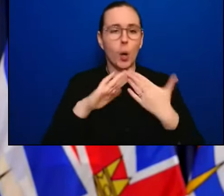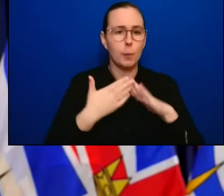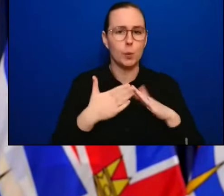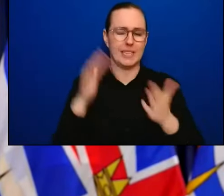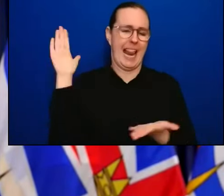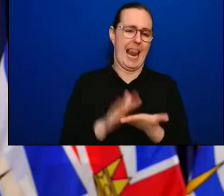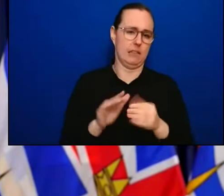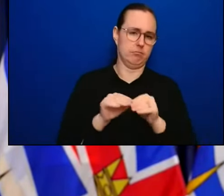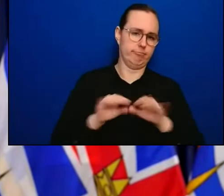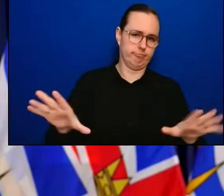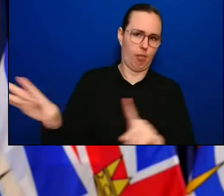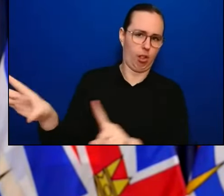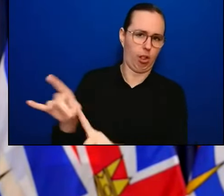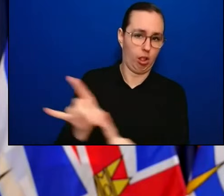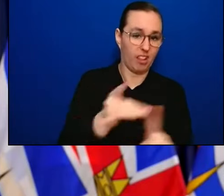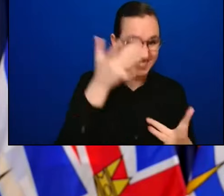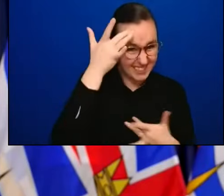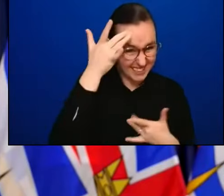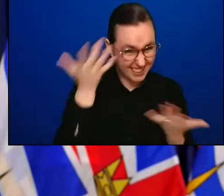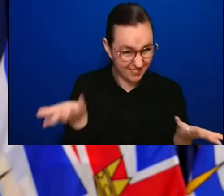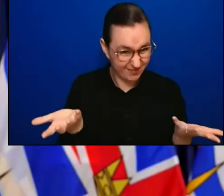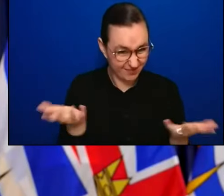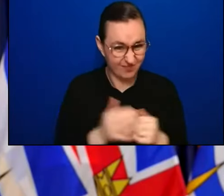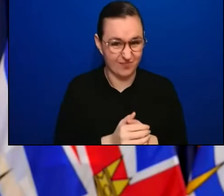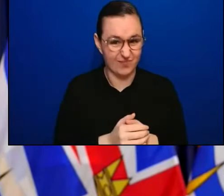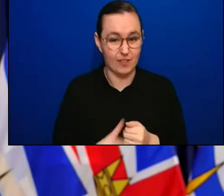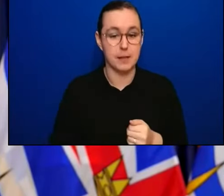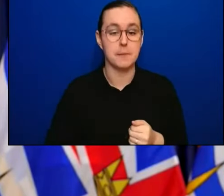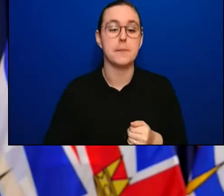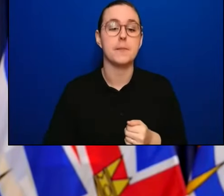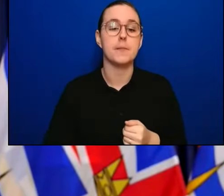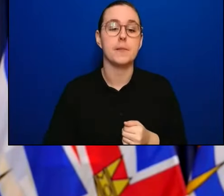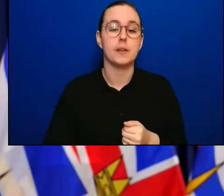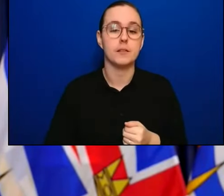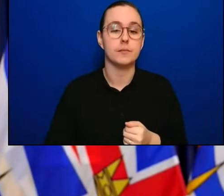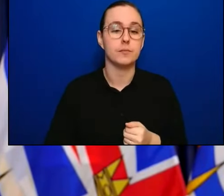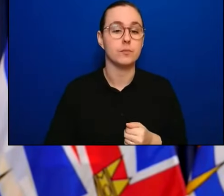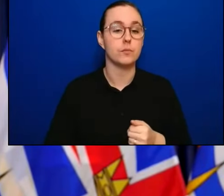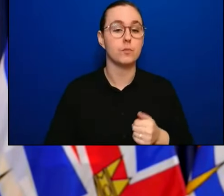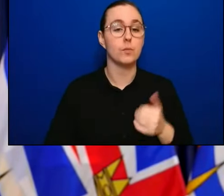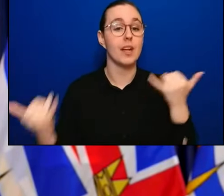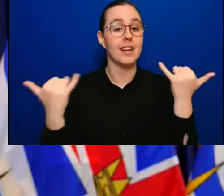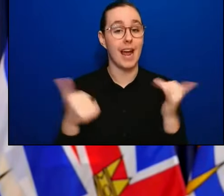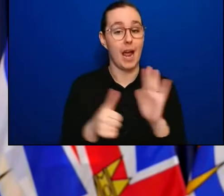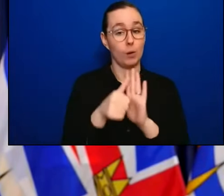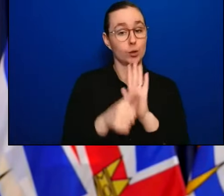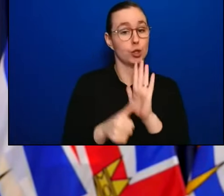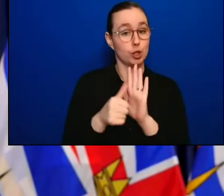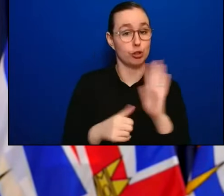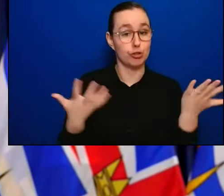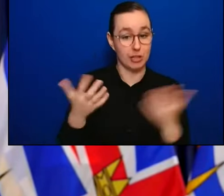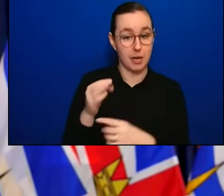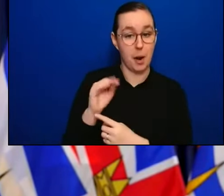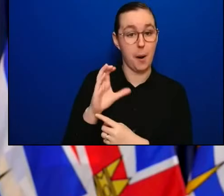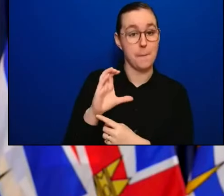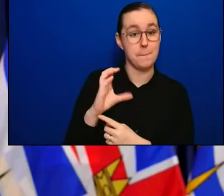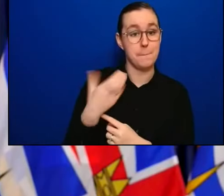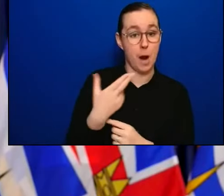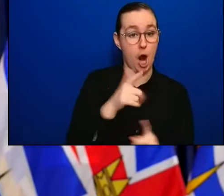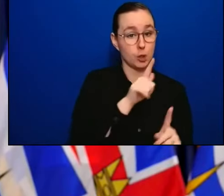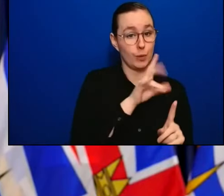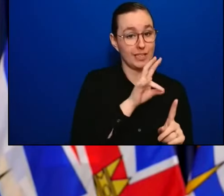April 2nd marks the first week since September in which there were no surgical postponements due to COVID